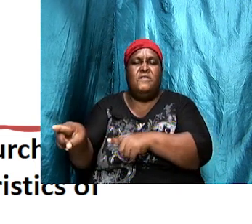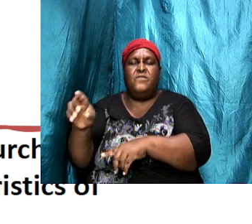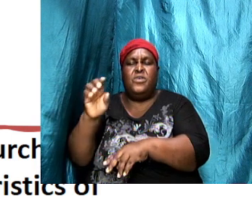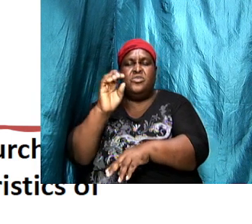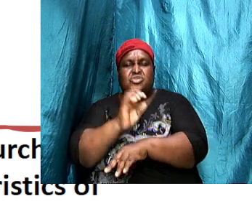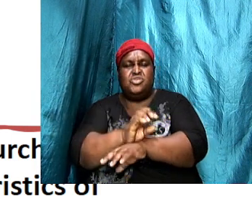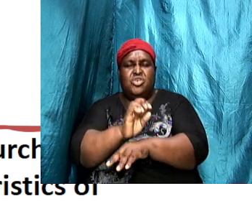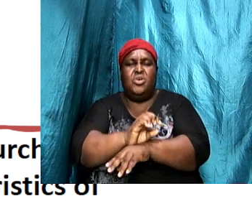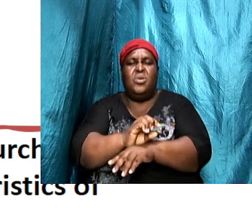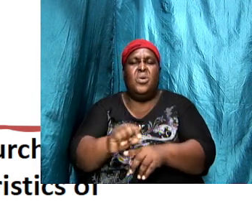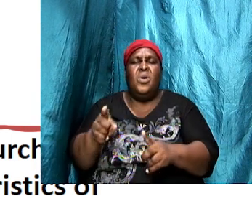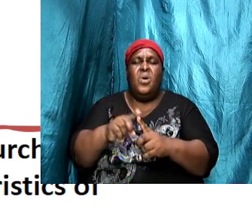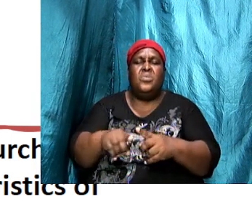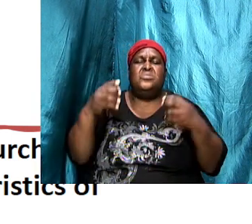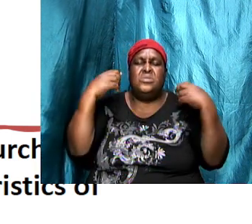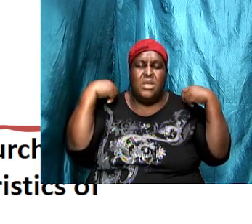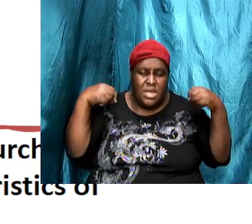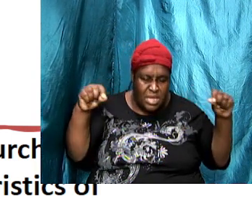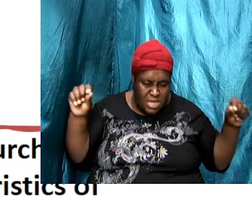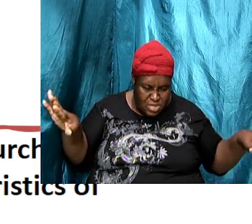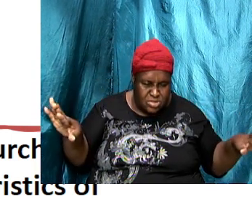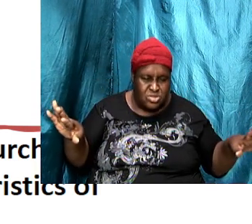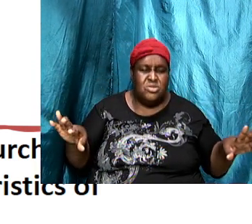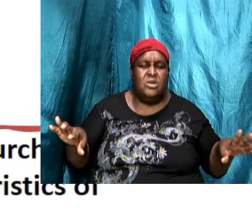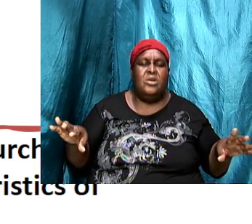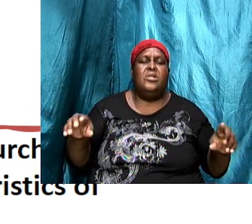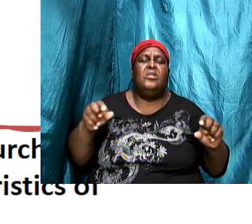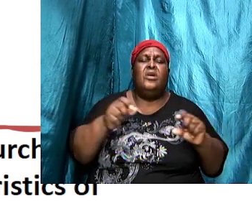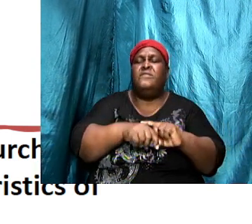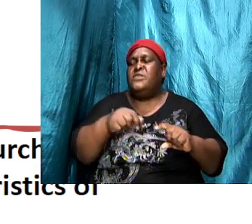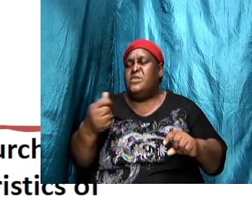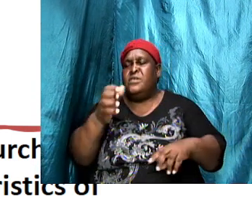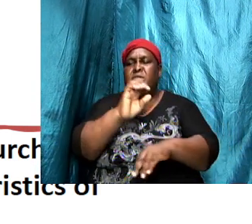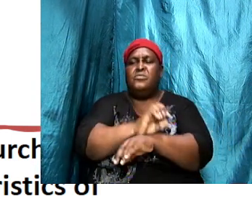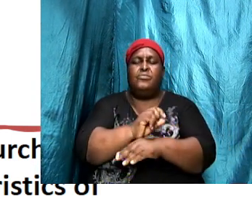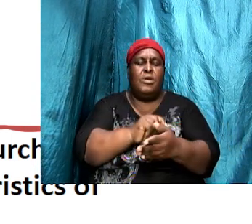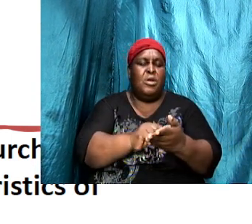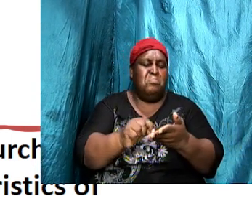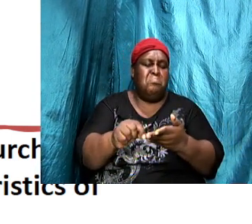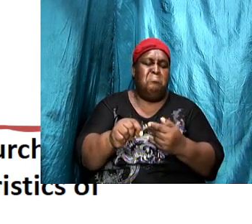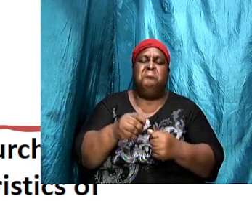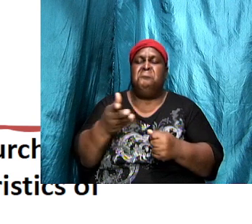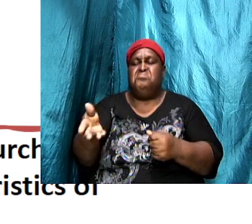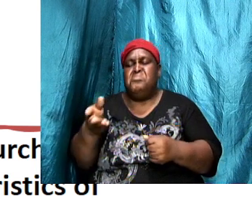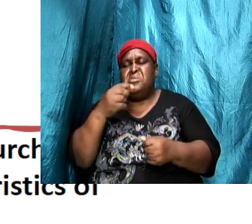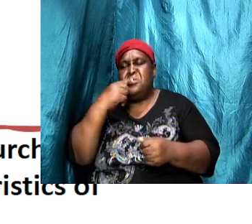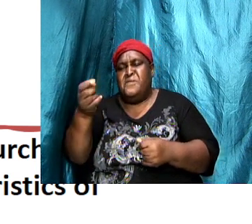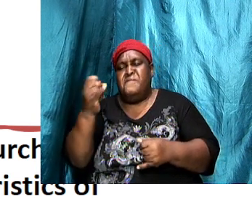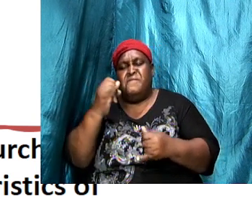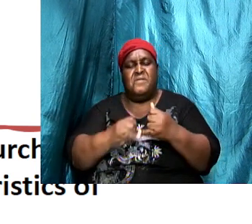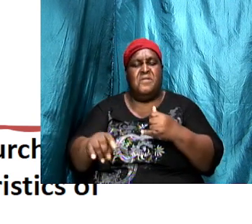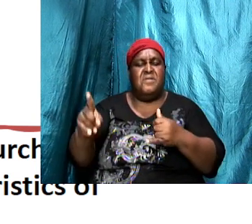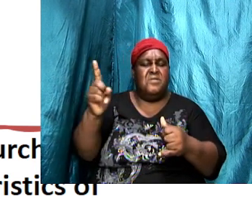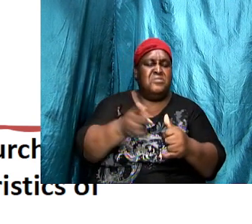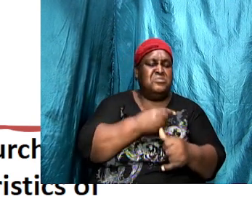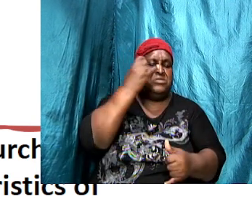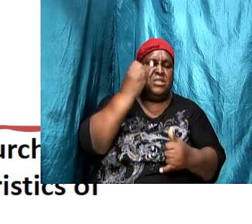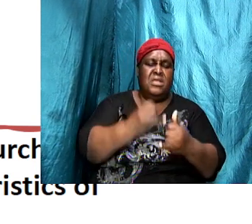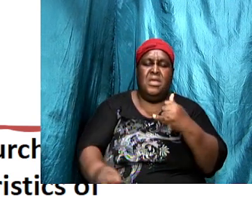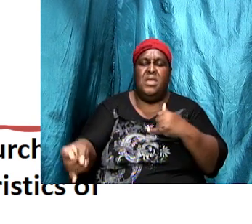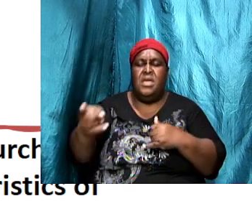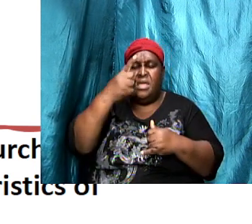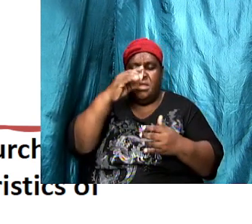unto the angel of the church in Smyrna write, These things saith the first and the last which was dead and is alive